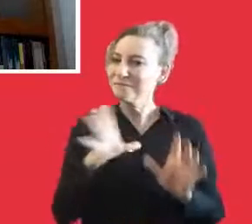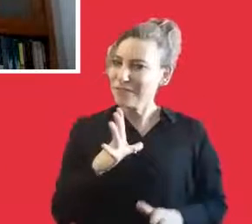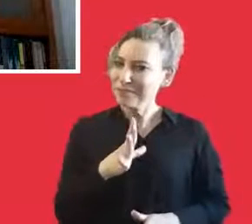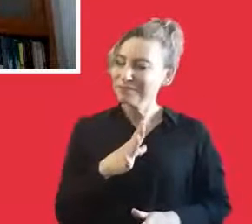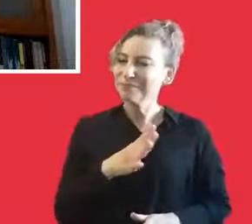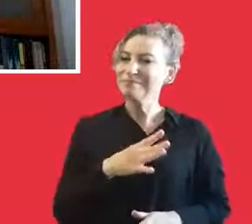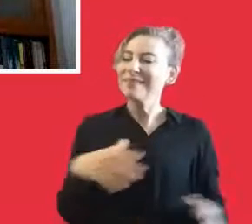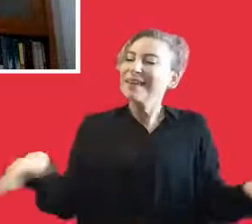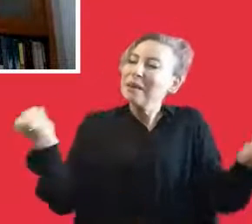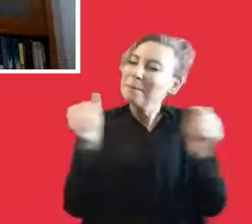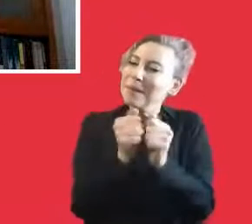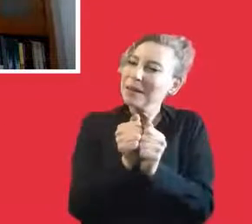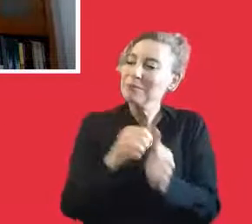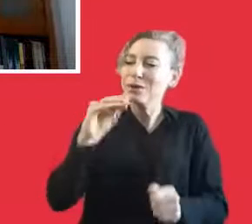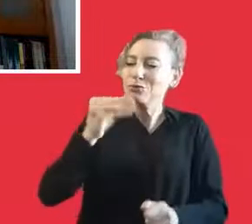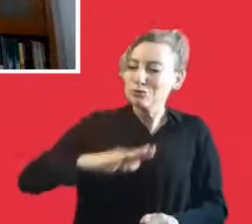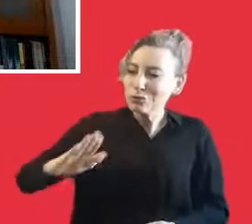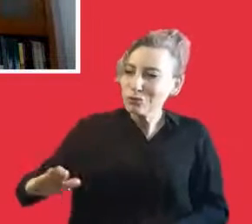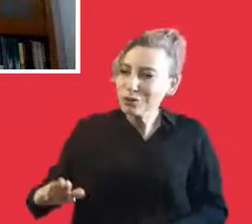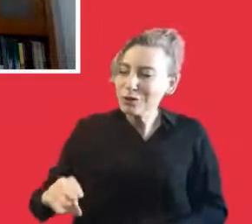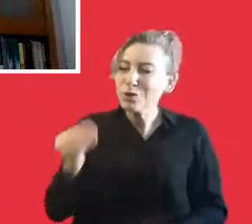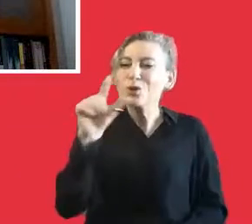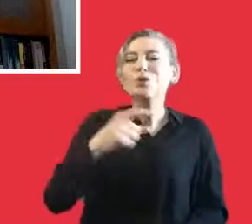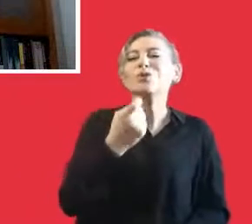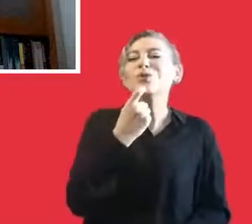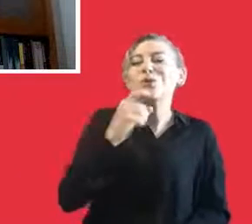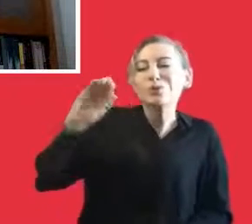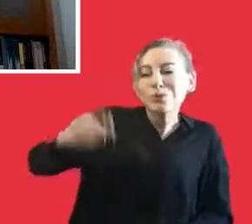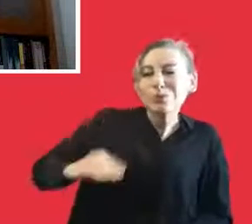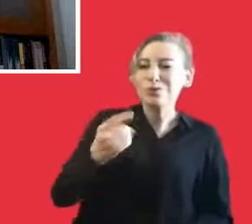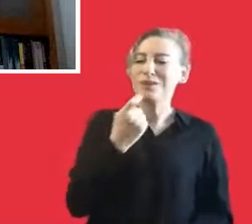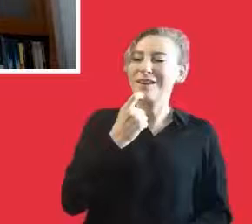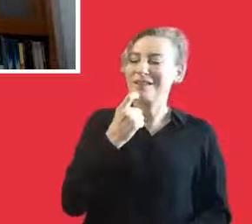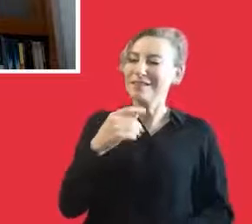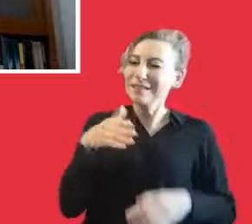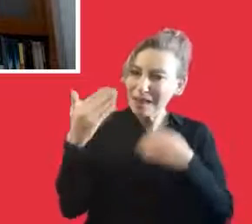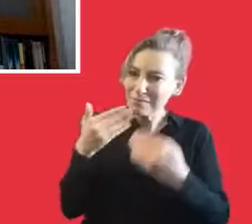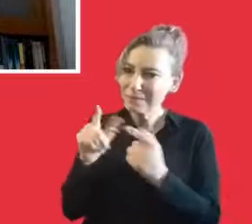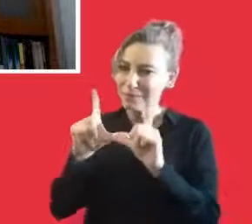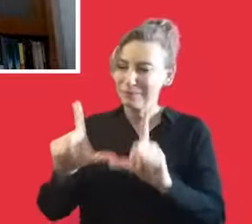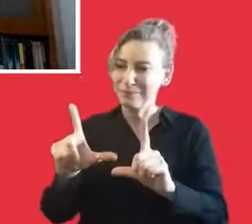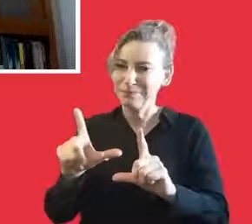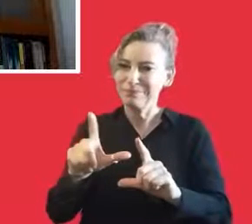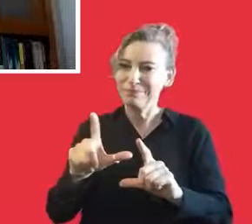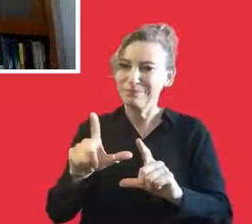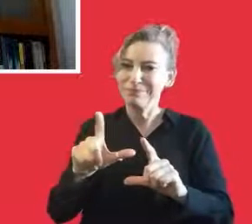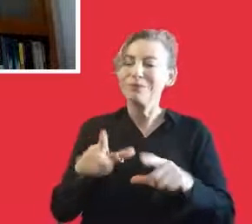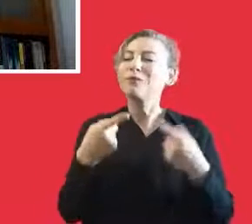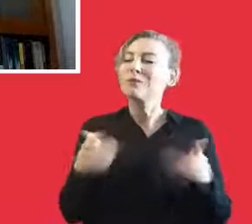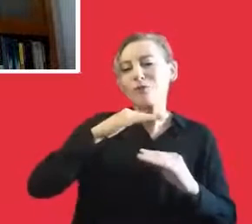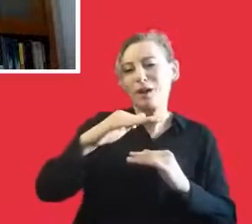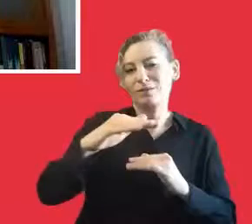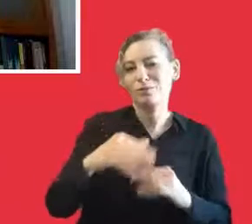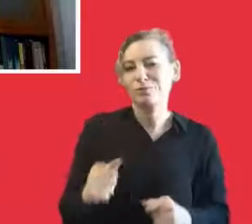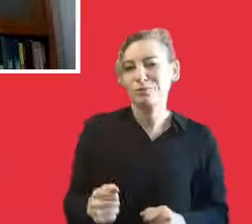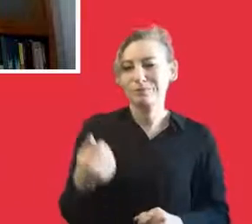part of this. And I believe that they're very happy to be a volunteer. And we have to inject this reality from the beginning as